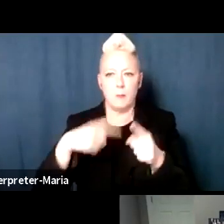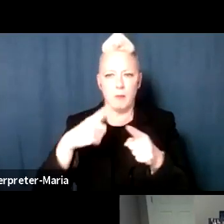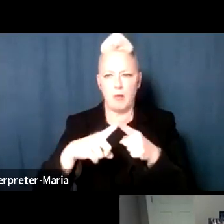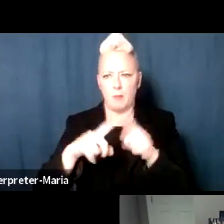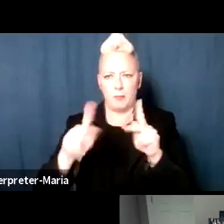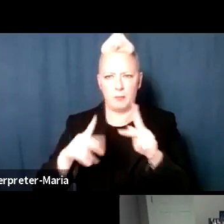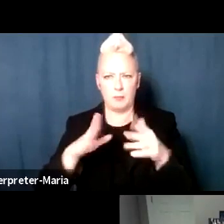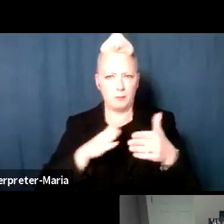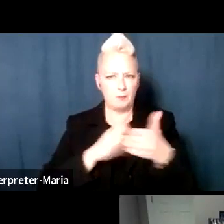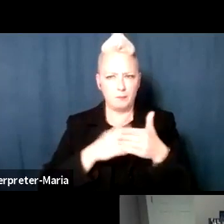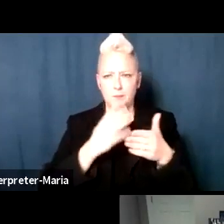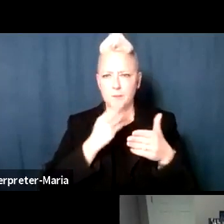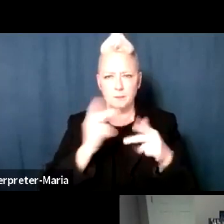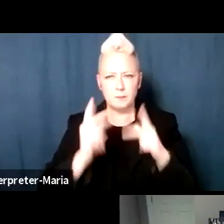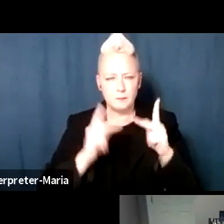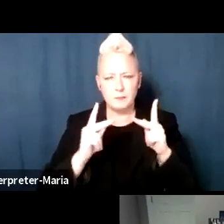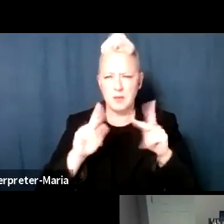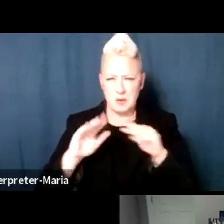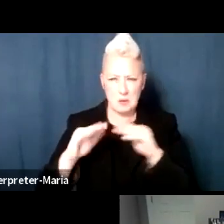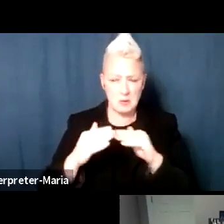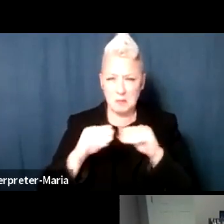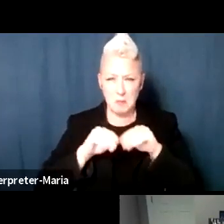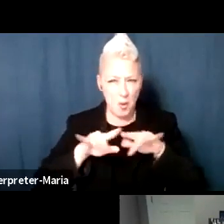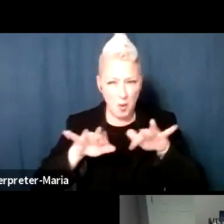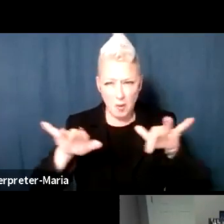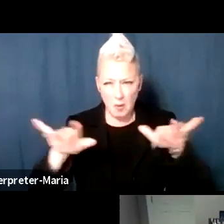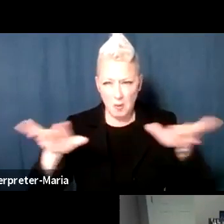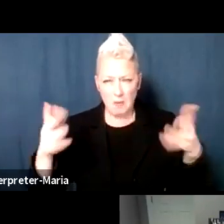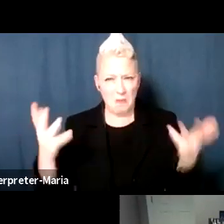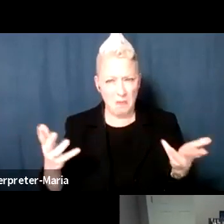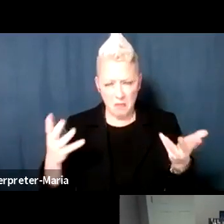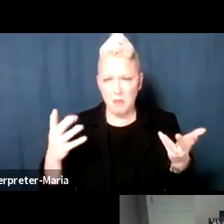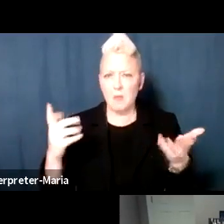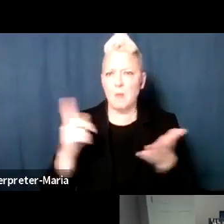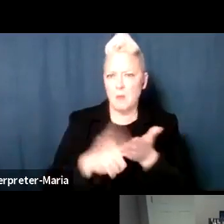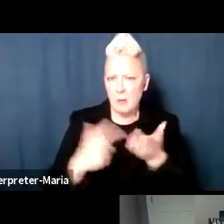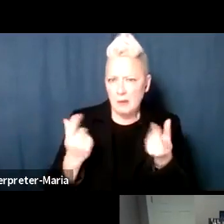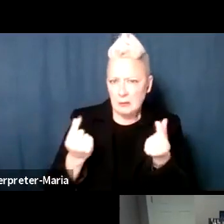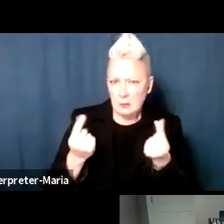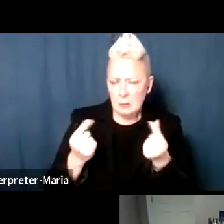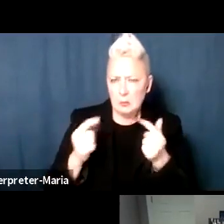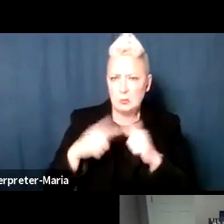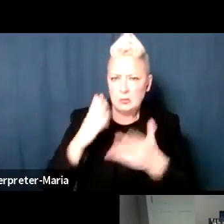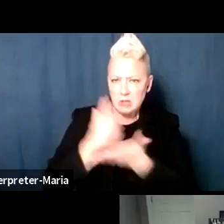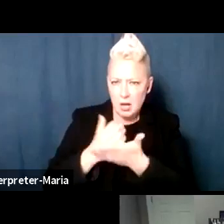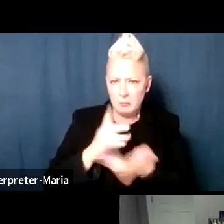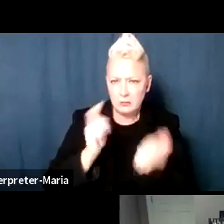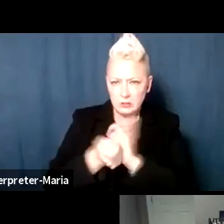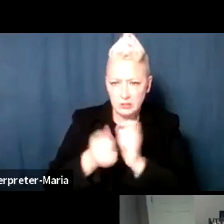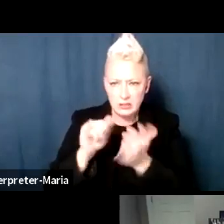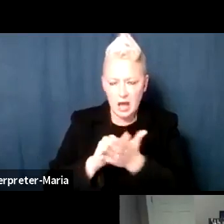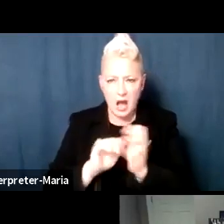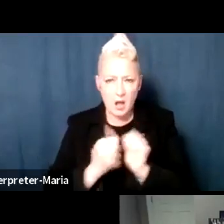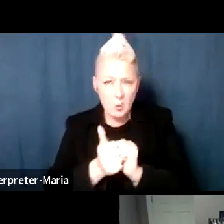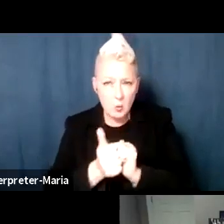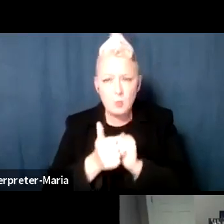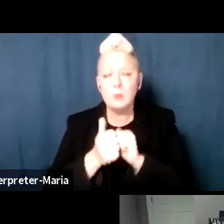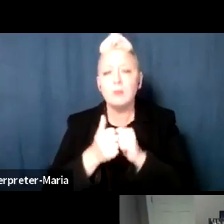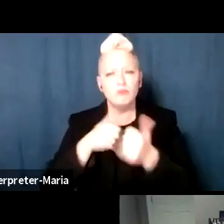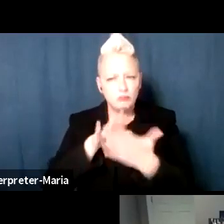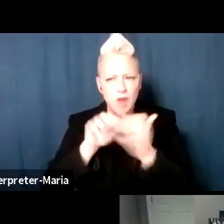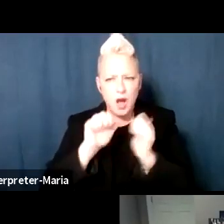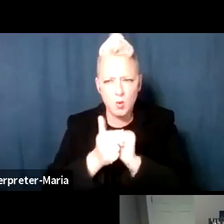its prevalence, what we have done about it, what we can do about it, and how we can address it.